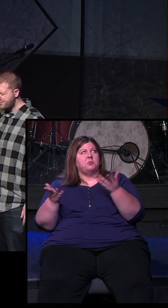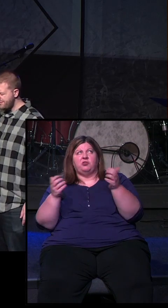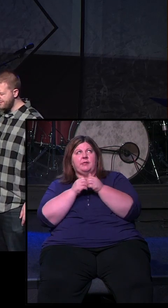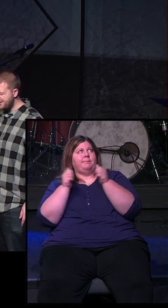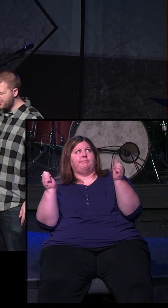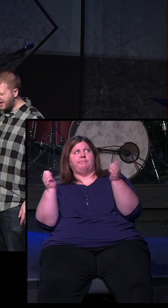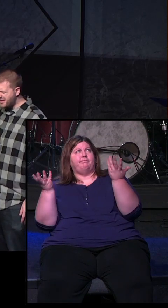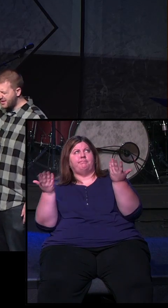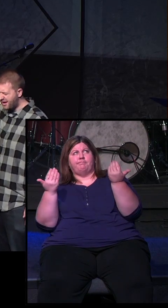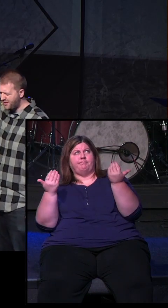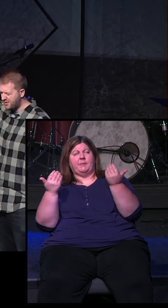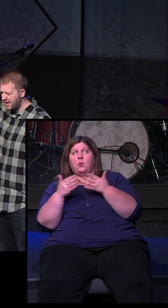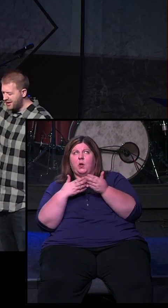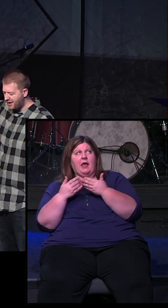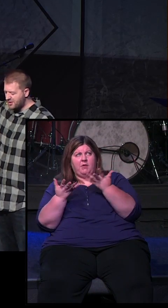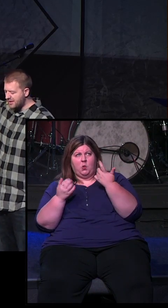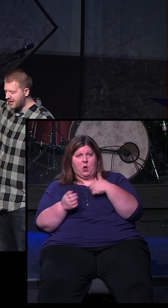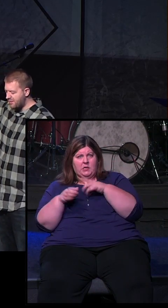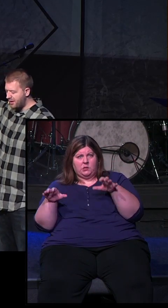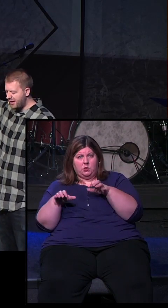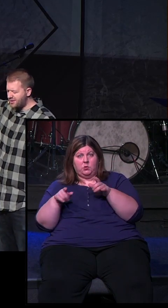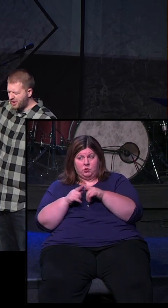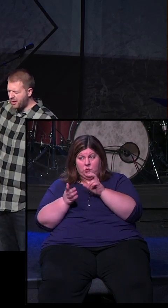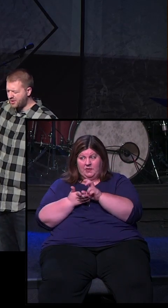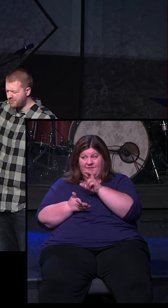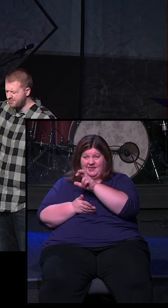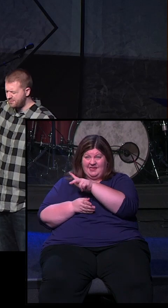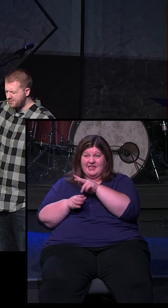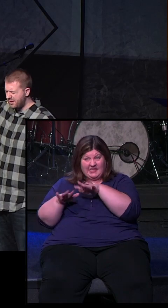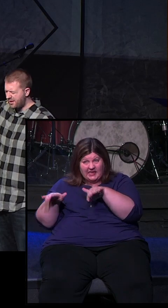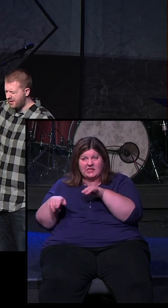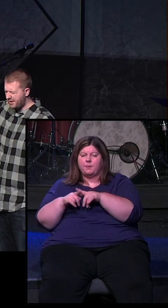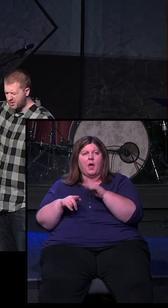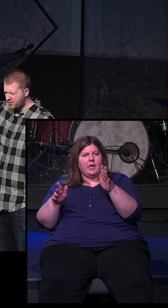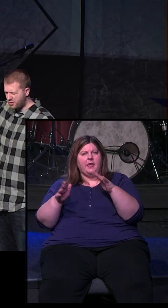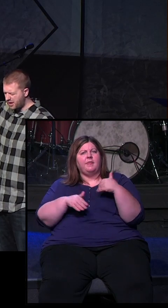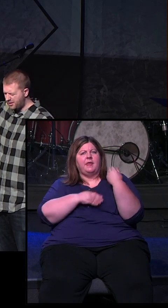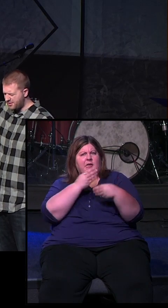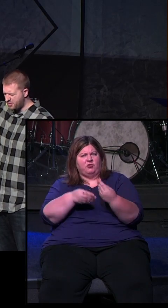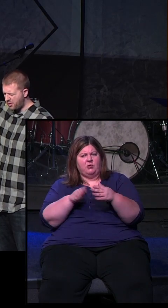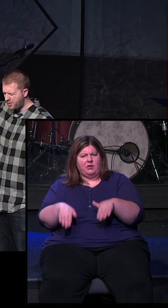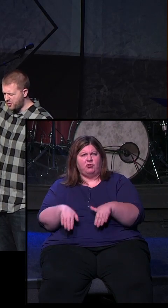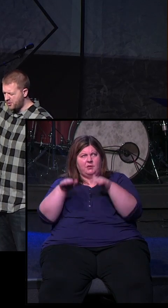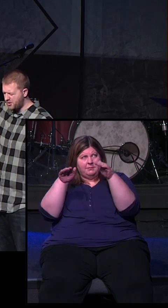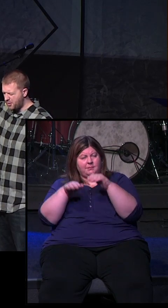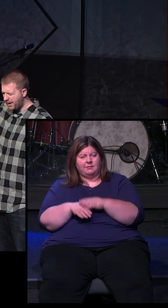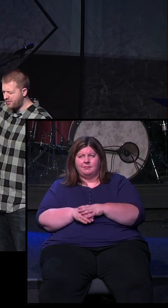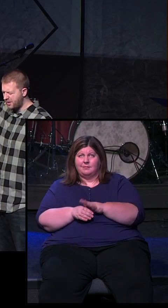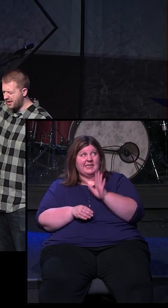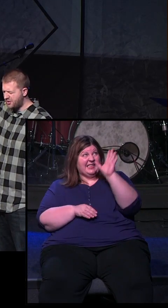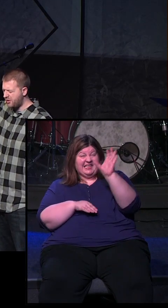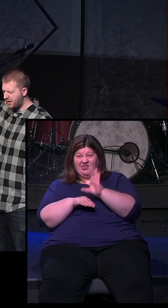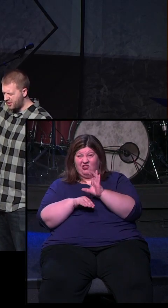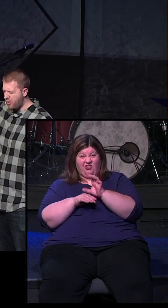to invest in the lives of not just these kids, but in the next generation. That's your church, God. That's the story of your church is going